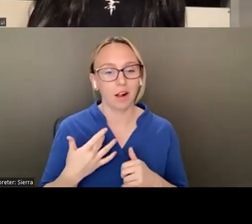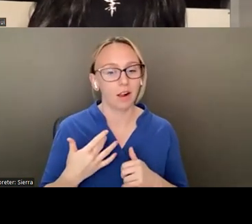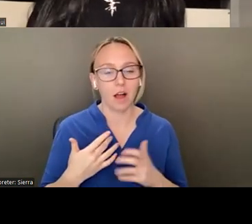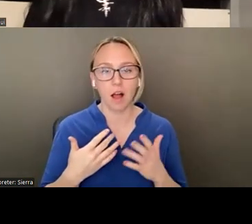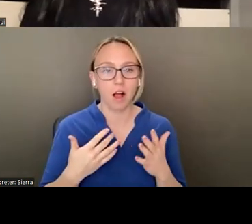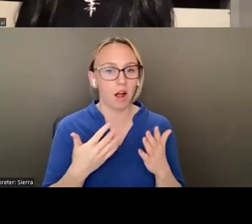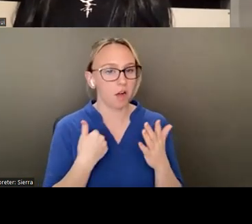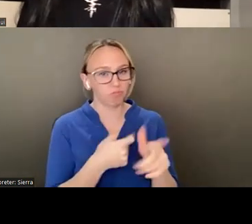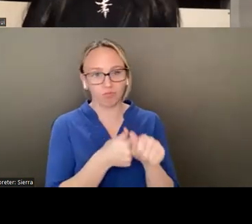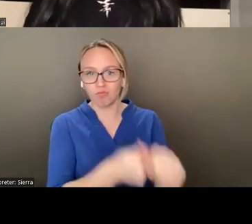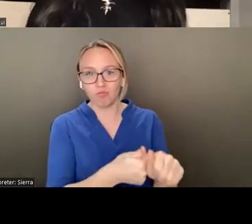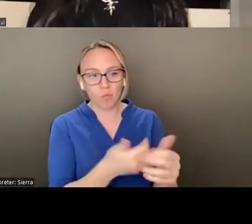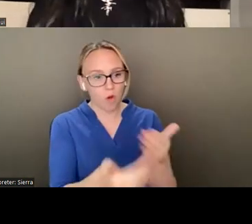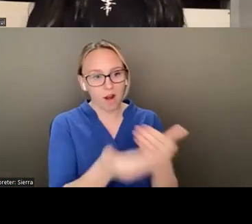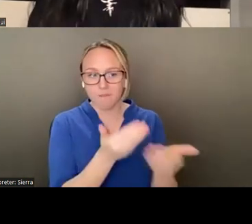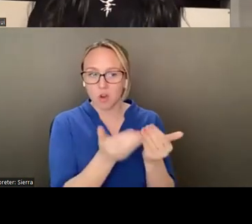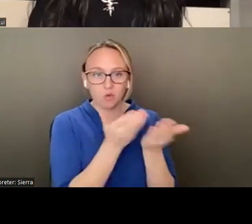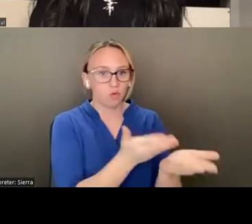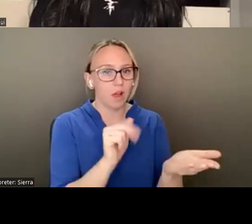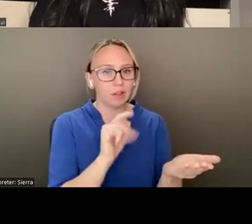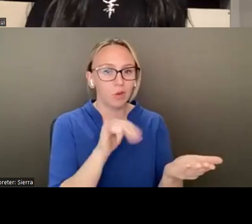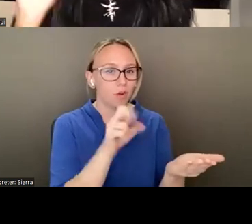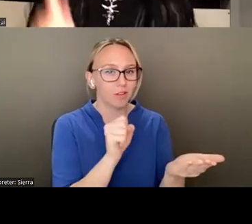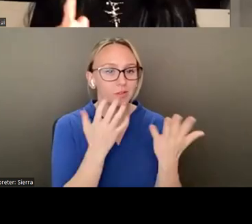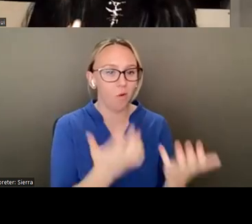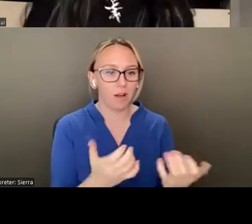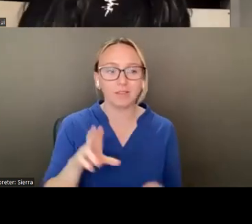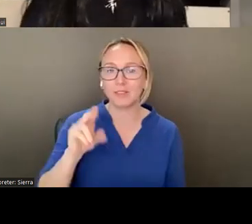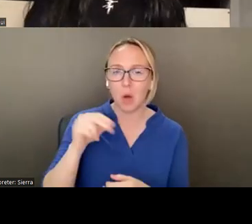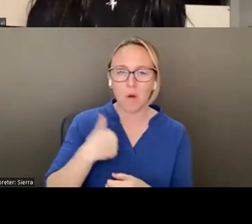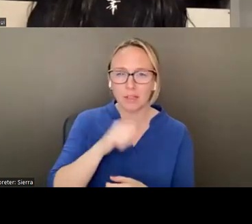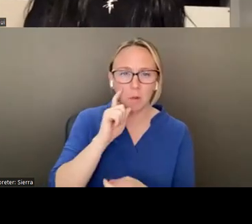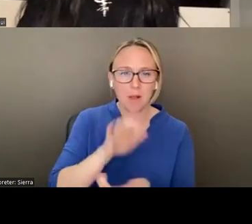Antonius is doing. No, no, I do not believe in dictatorship.